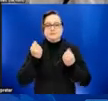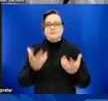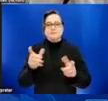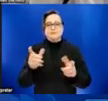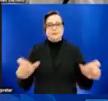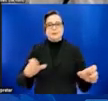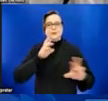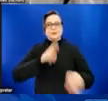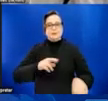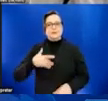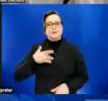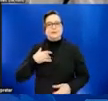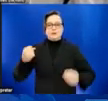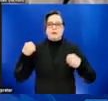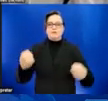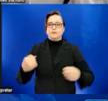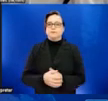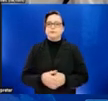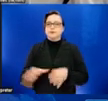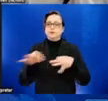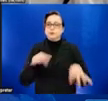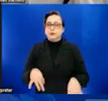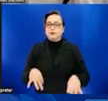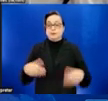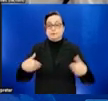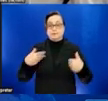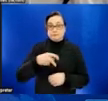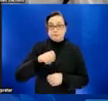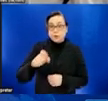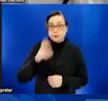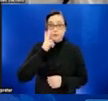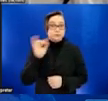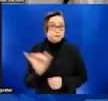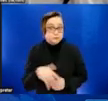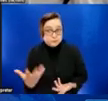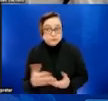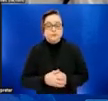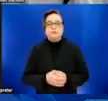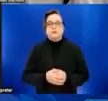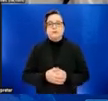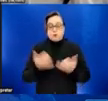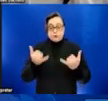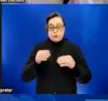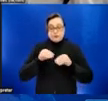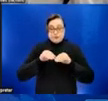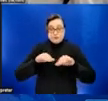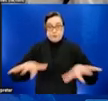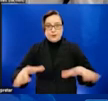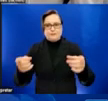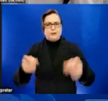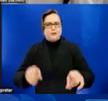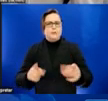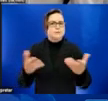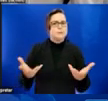feel very confident describing what monkeypox is and what is happening in the current outbreak. So again, thank you